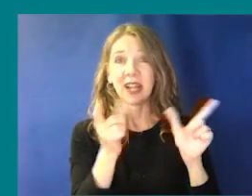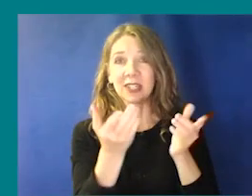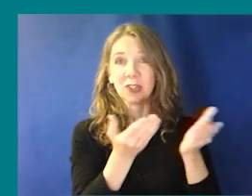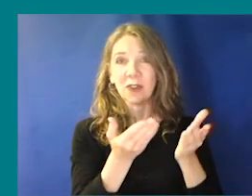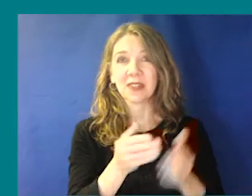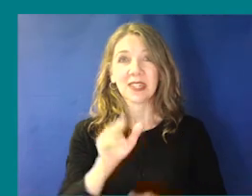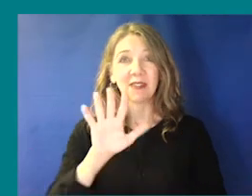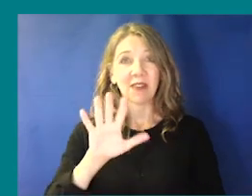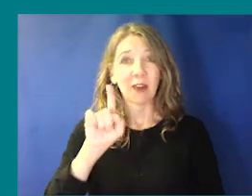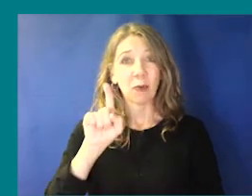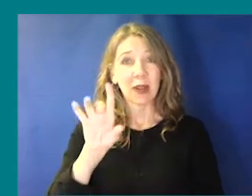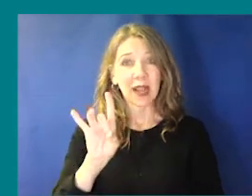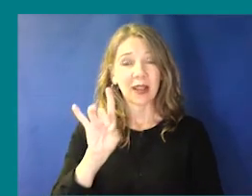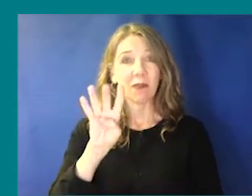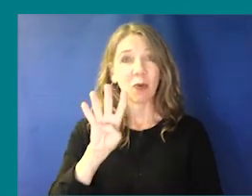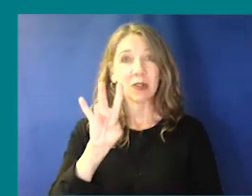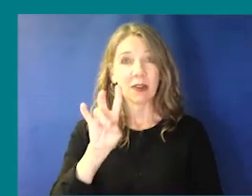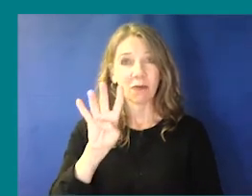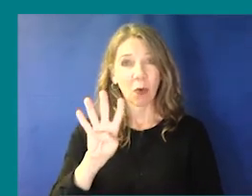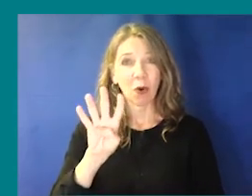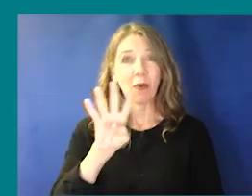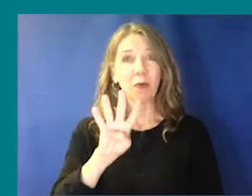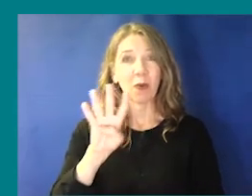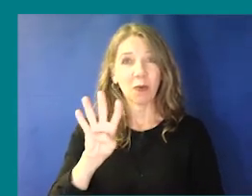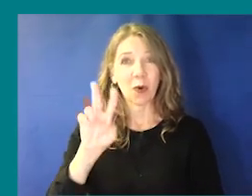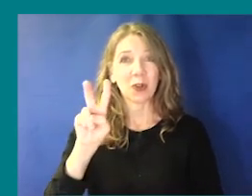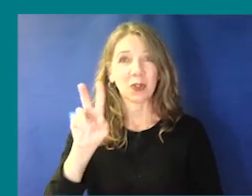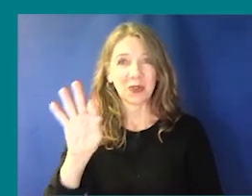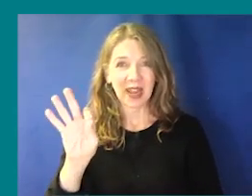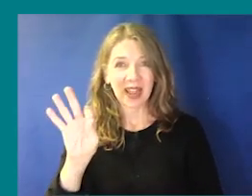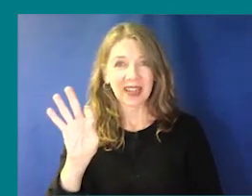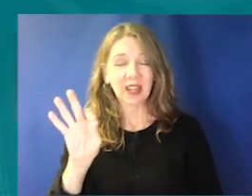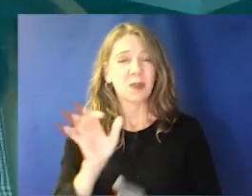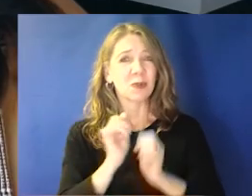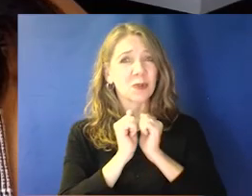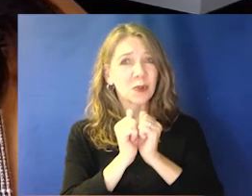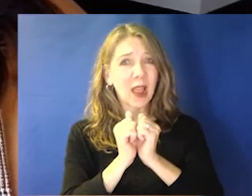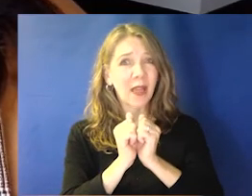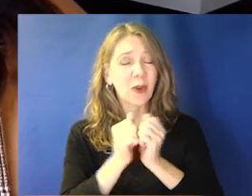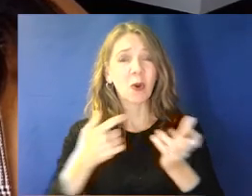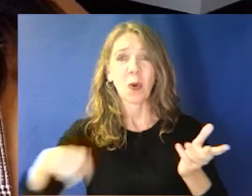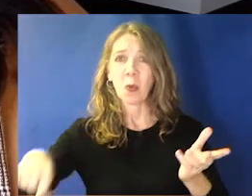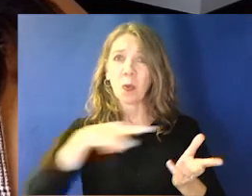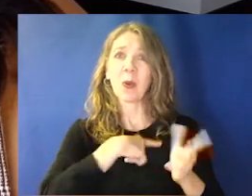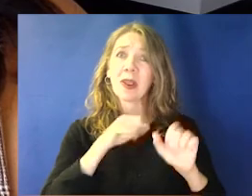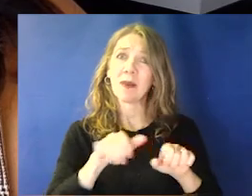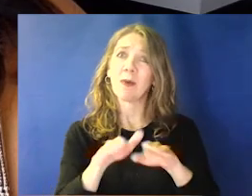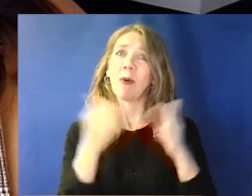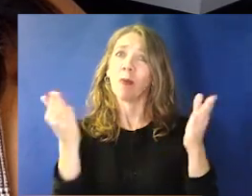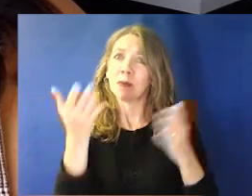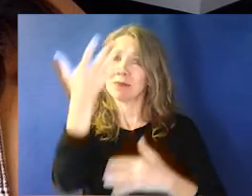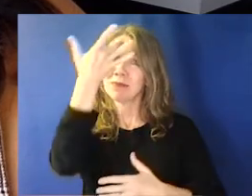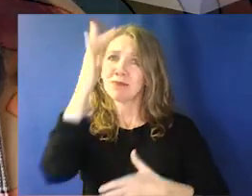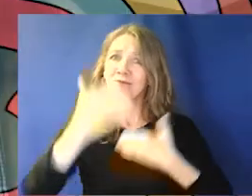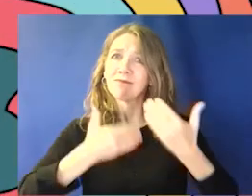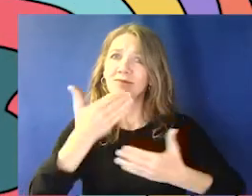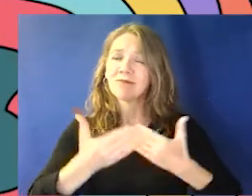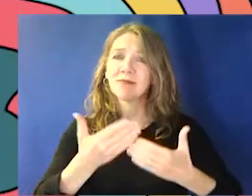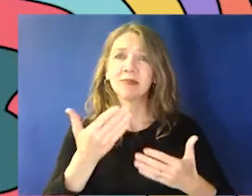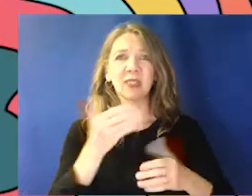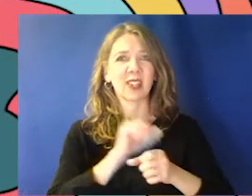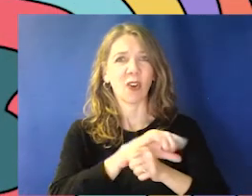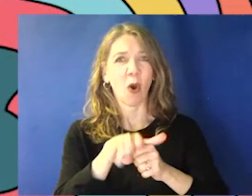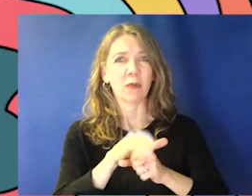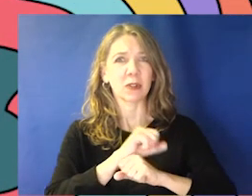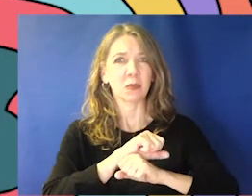518-474-4429. Together, we can reopen smartly and